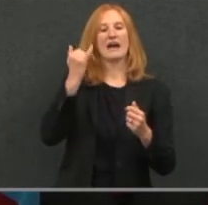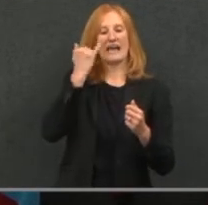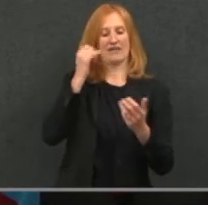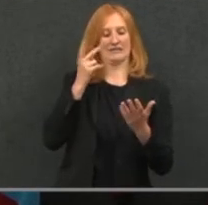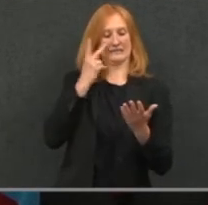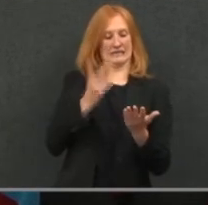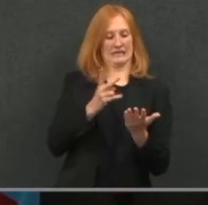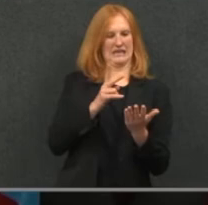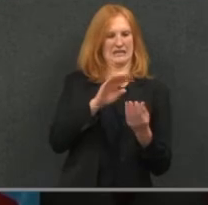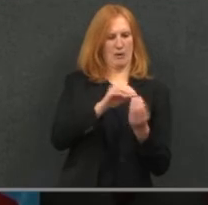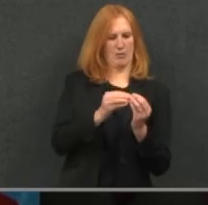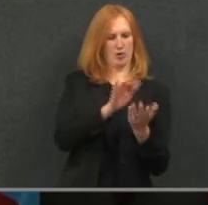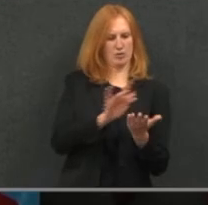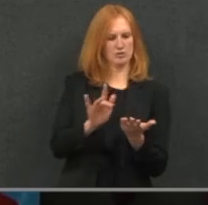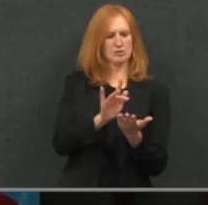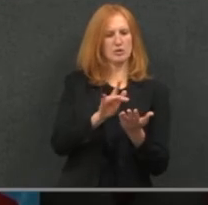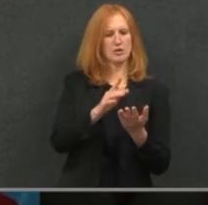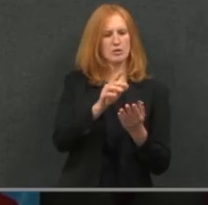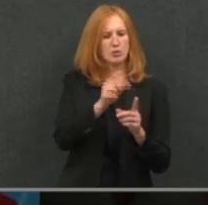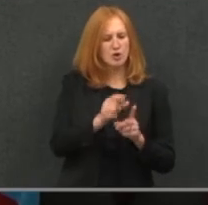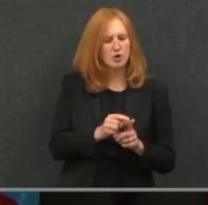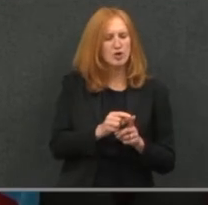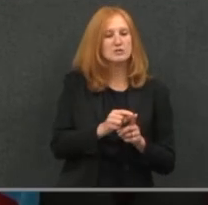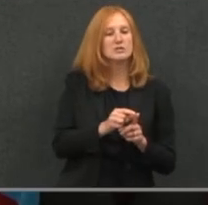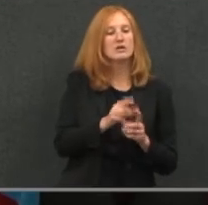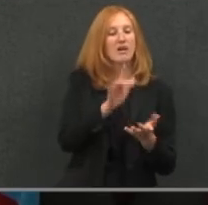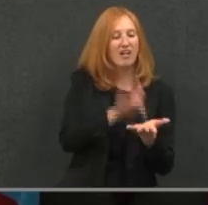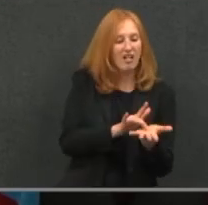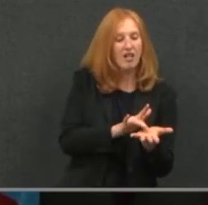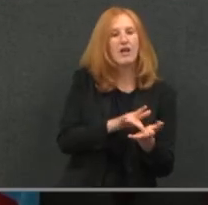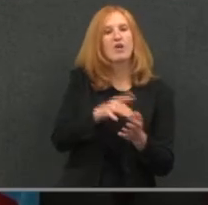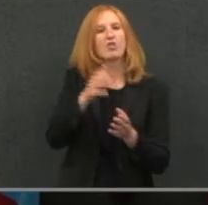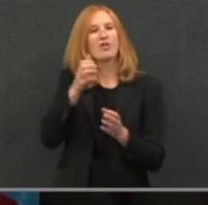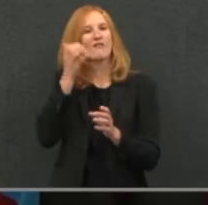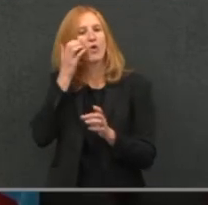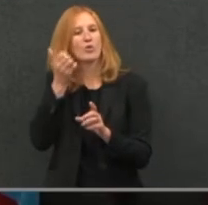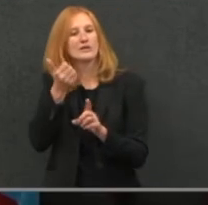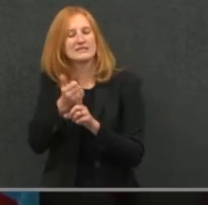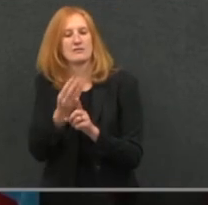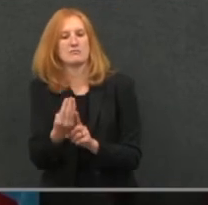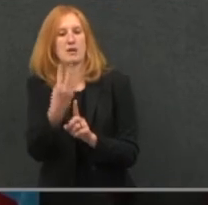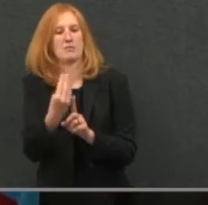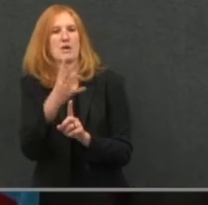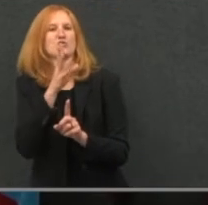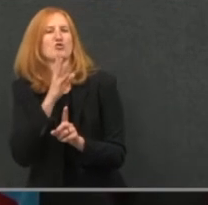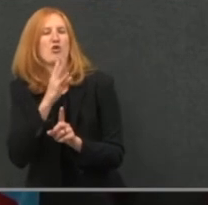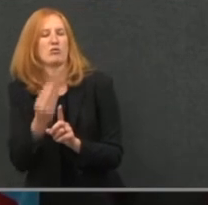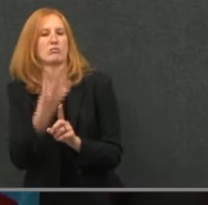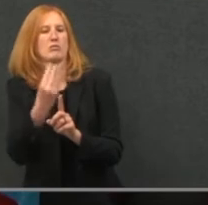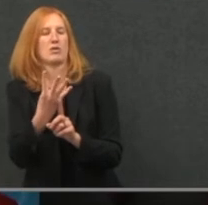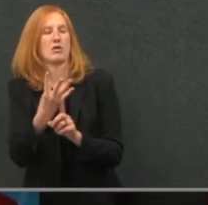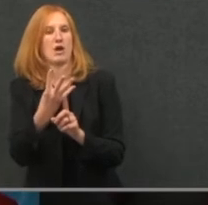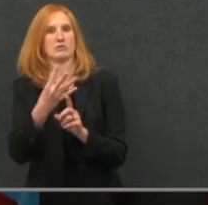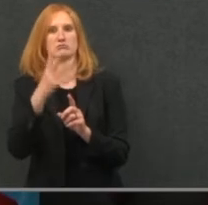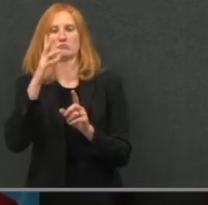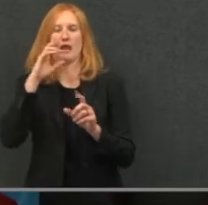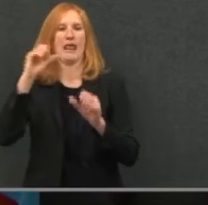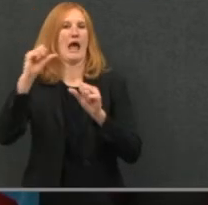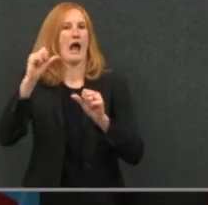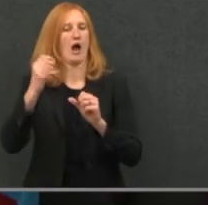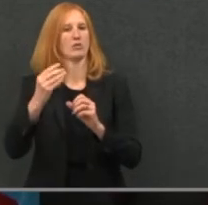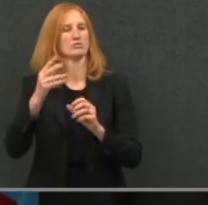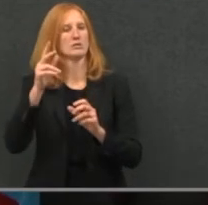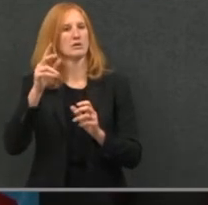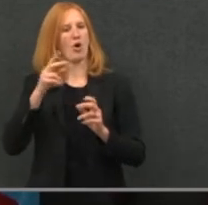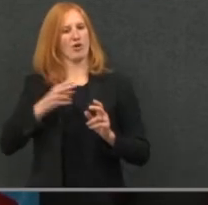it out loud so the person with vision loss has access to that information and it's quite loud so that someone who's hard of hearing would be